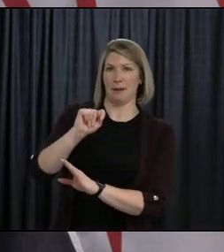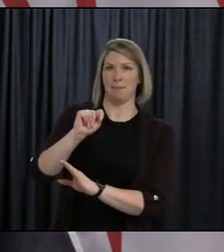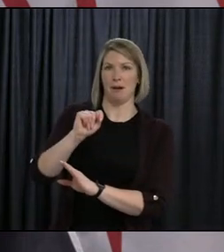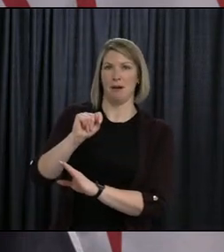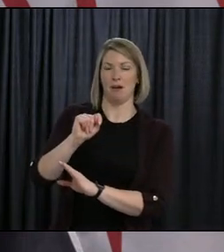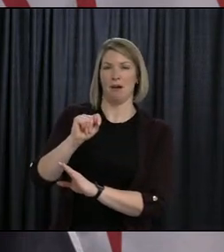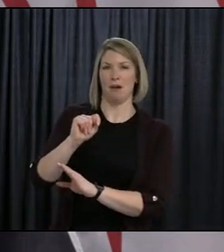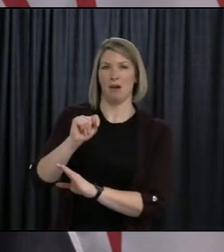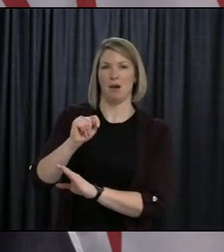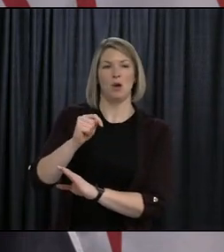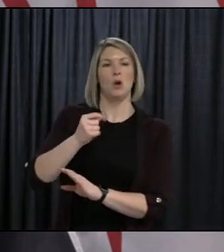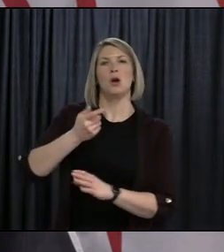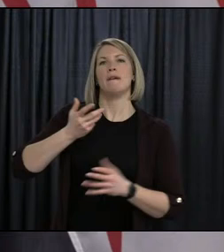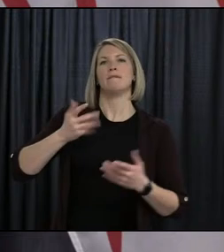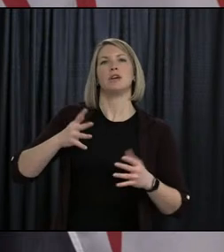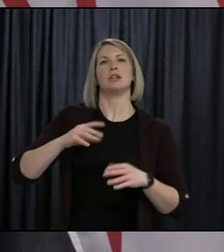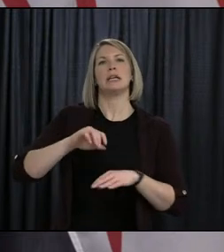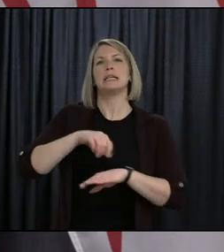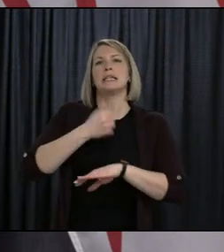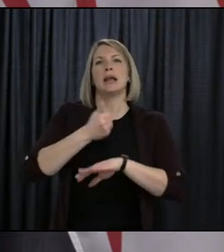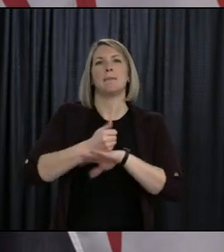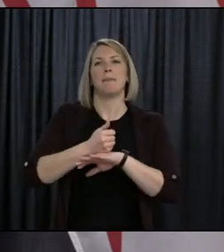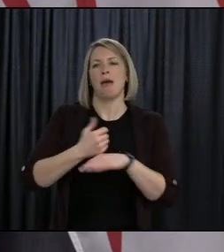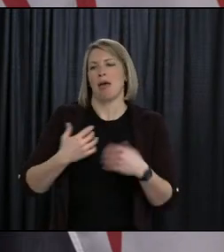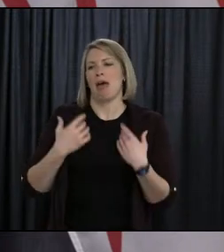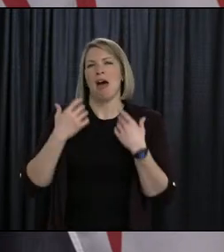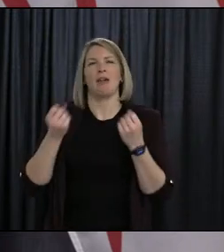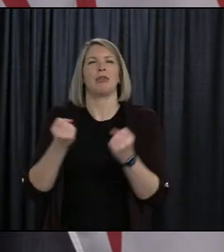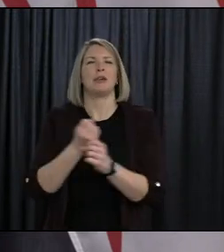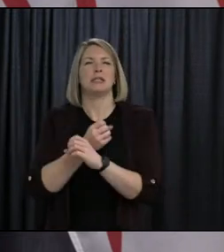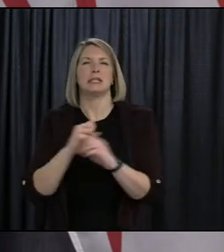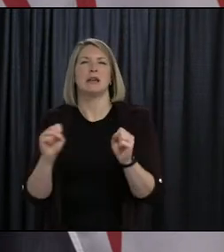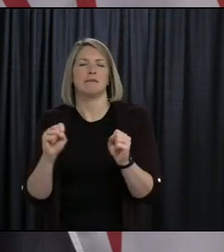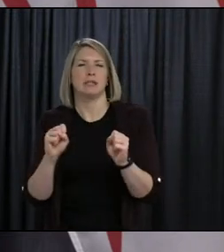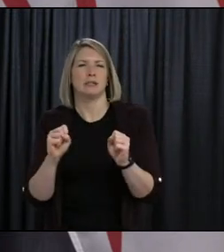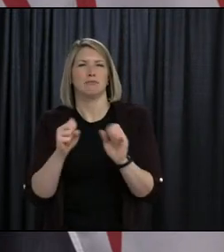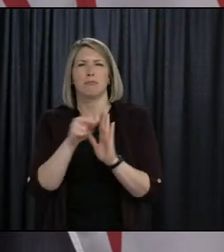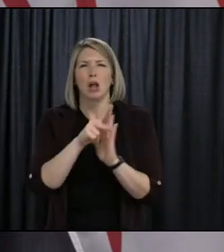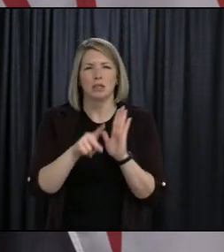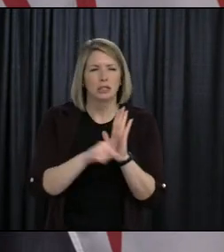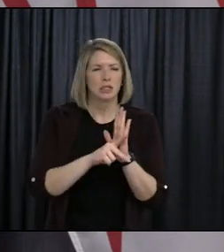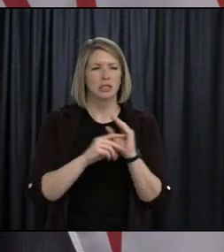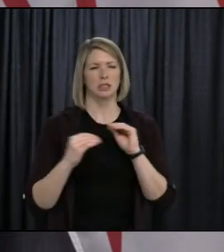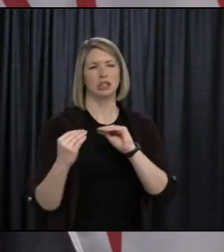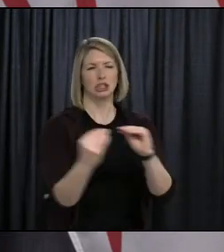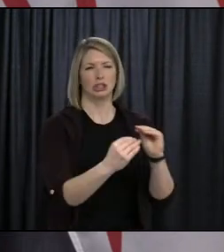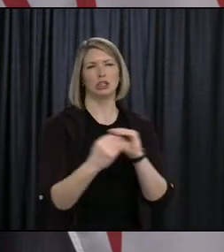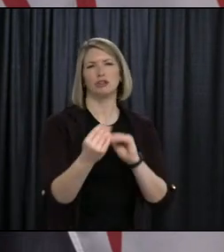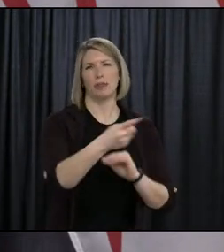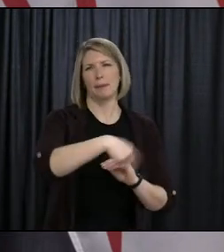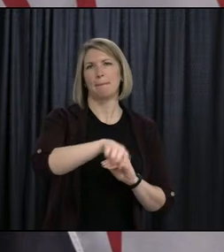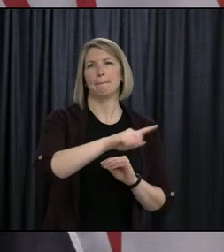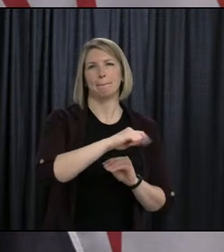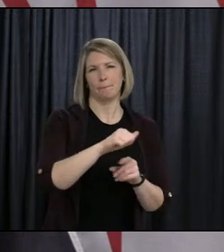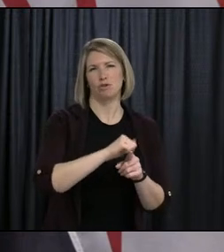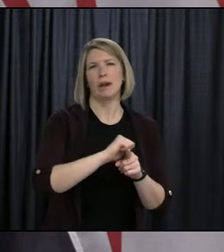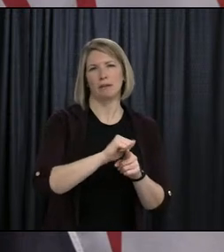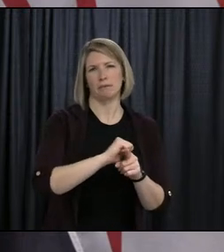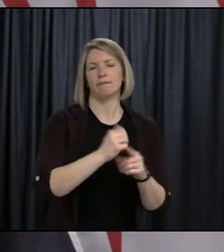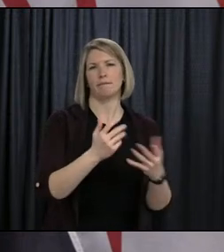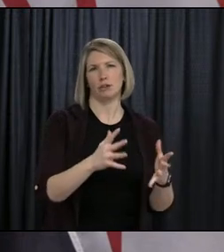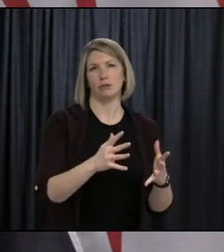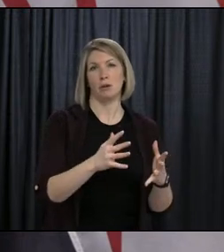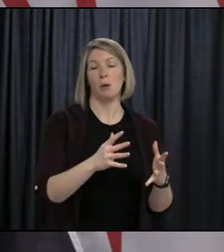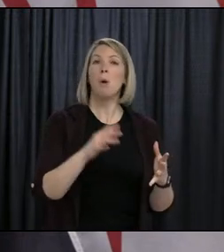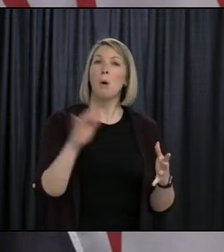protocols with teachers, but also quite a bit of professional learning